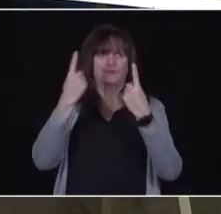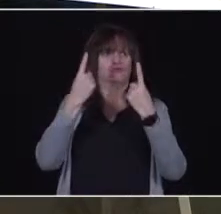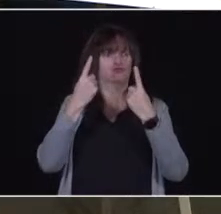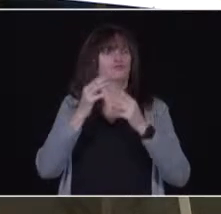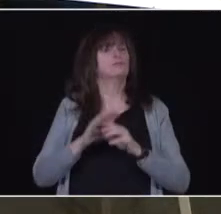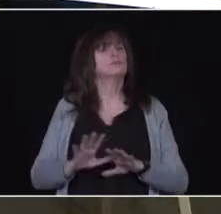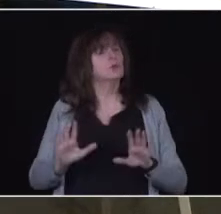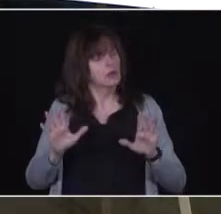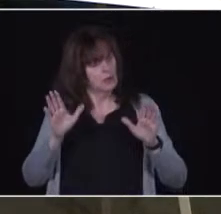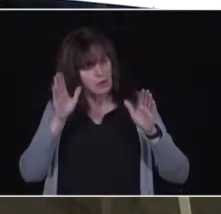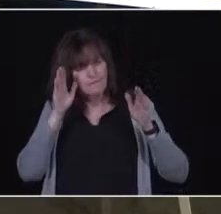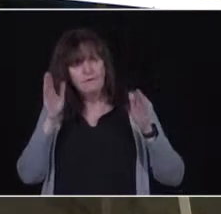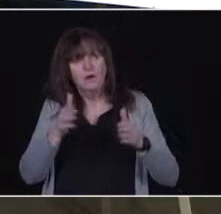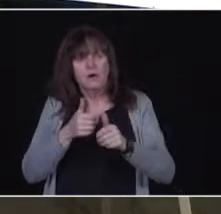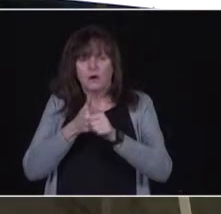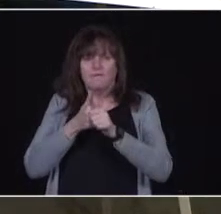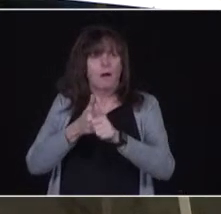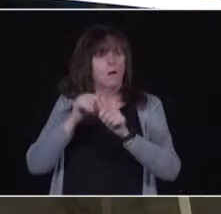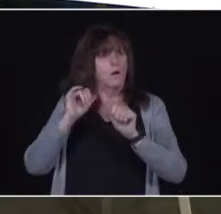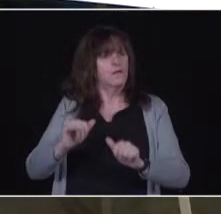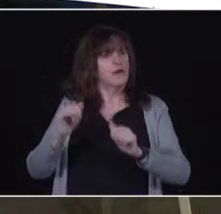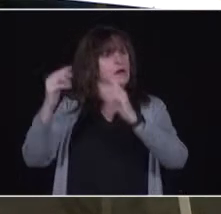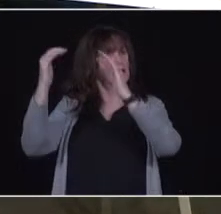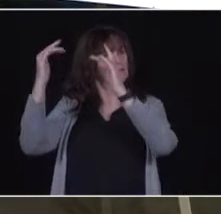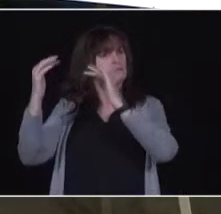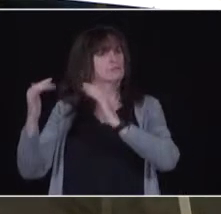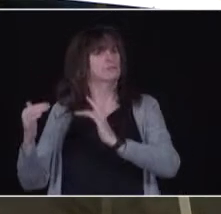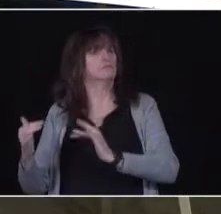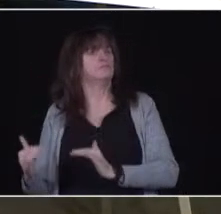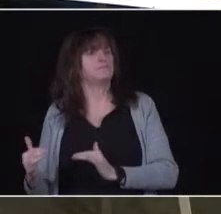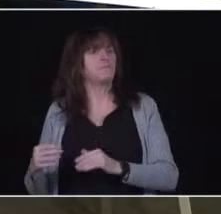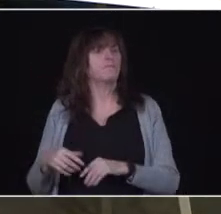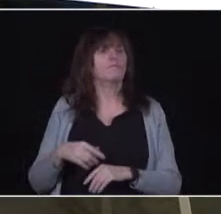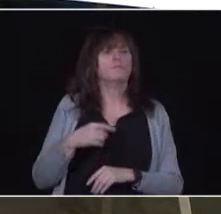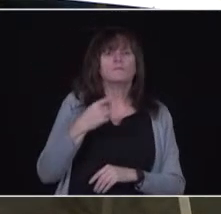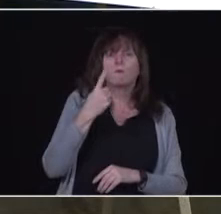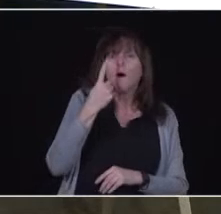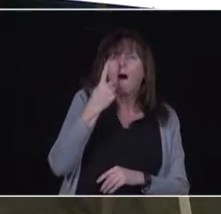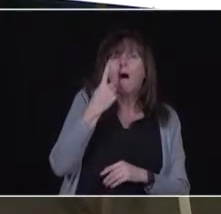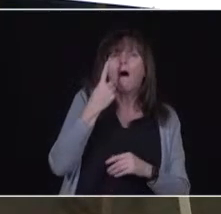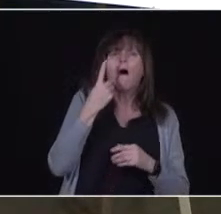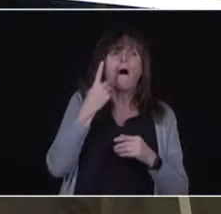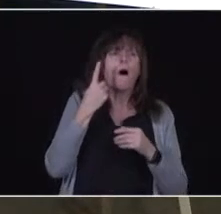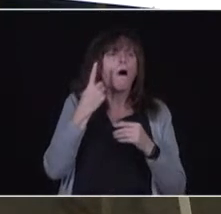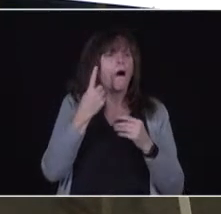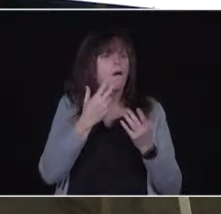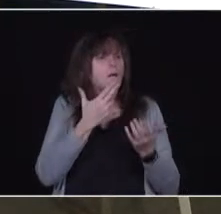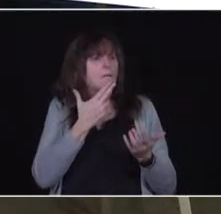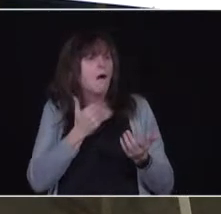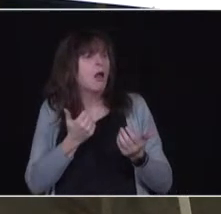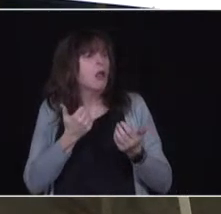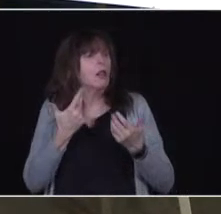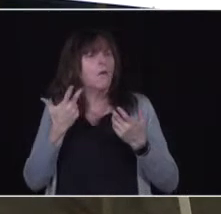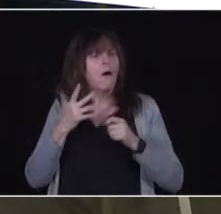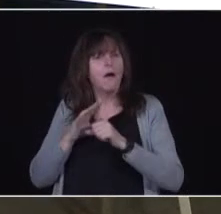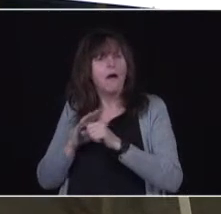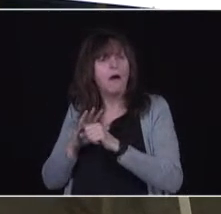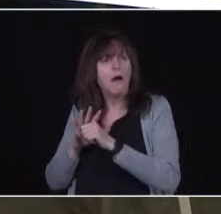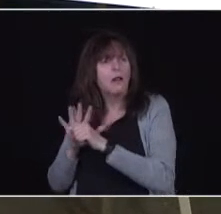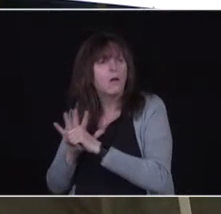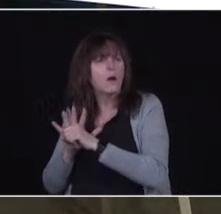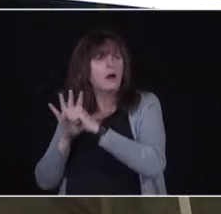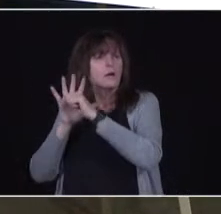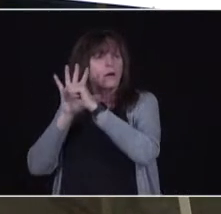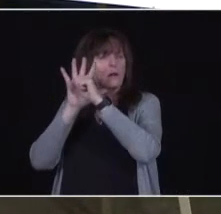a small, what we call strategic allocation, of about 10%, starting from one mark, to We will have that.